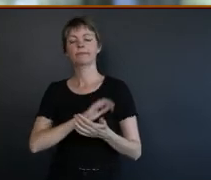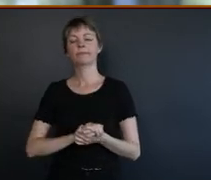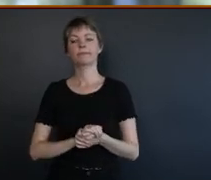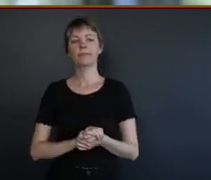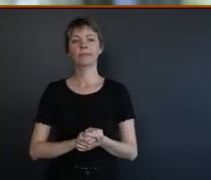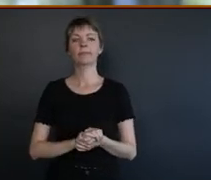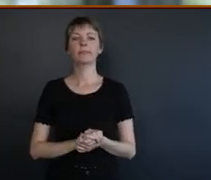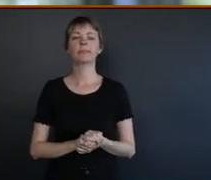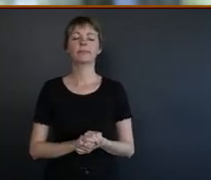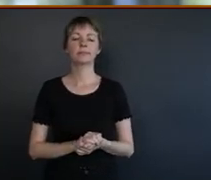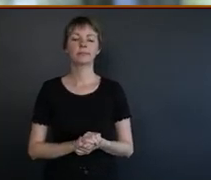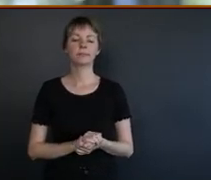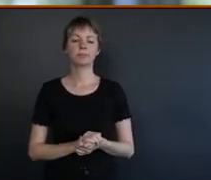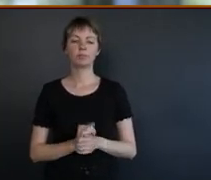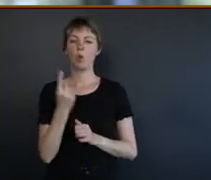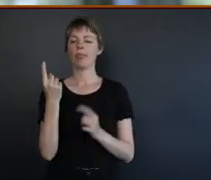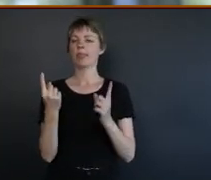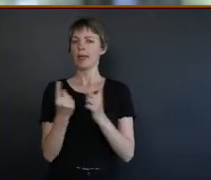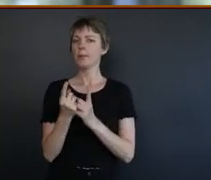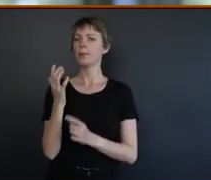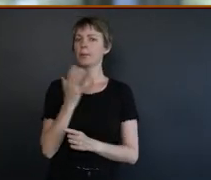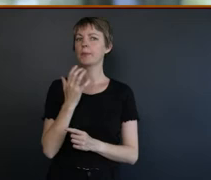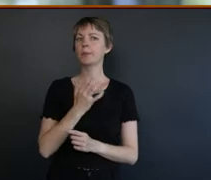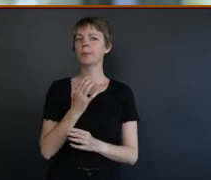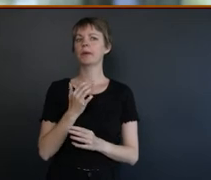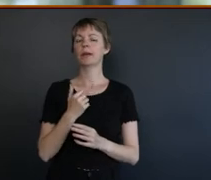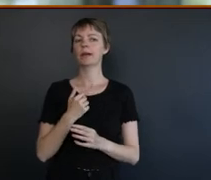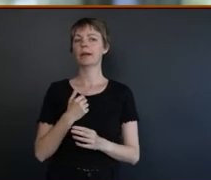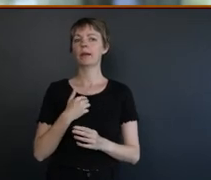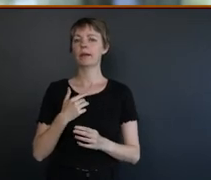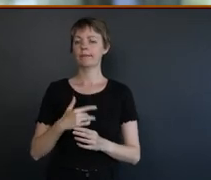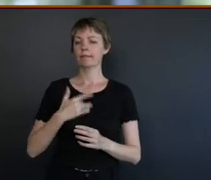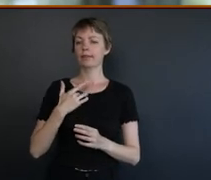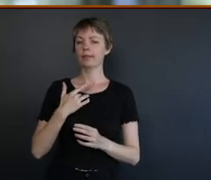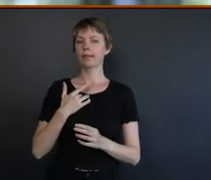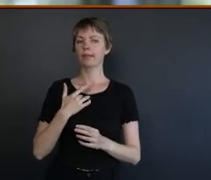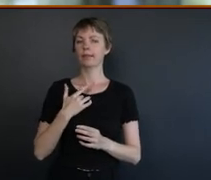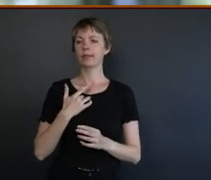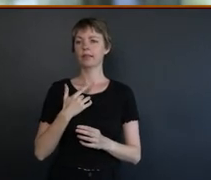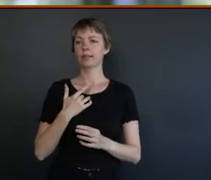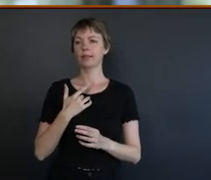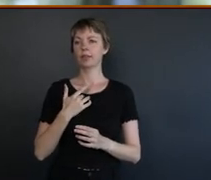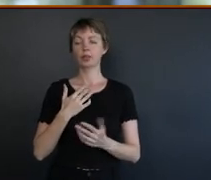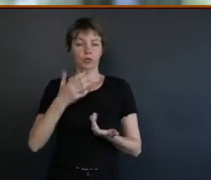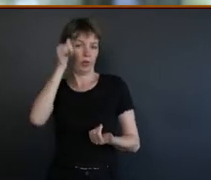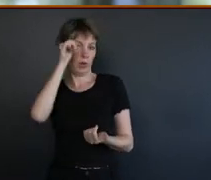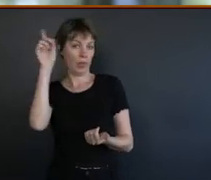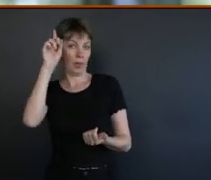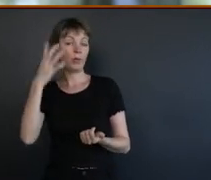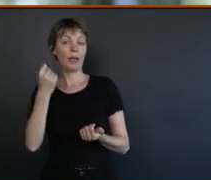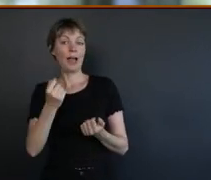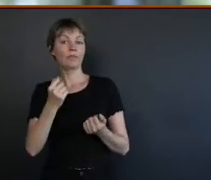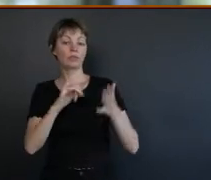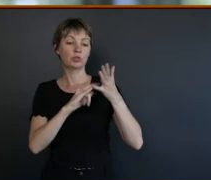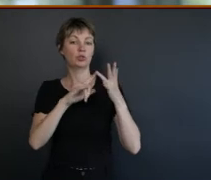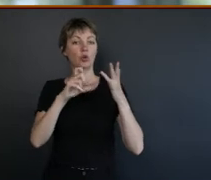one of the things that strikes me is also we've got the immediacy of social media and so on. But we've also got